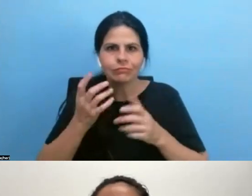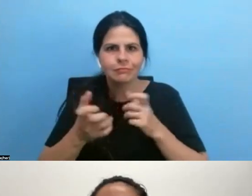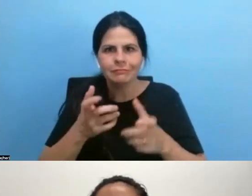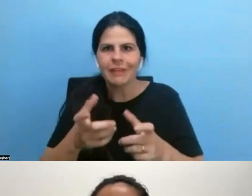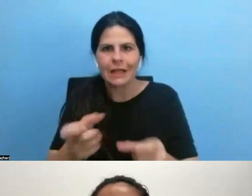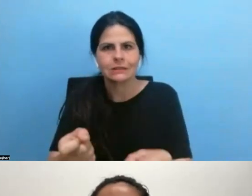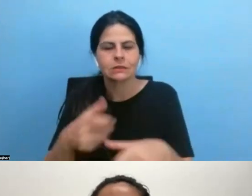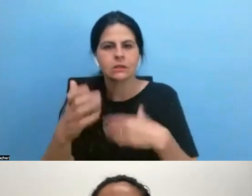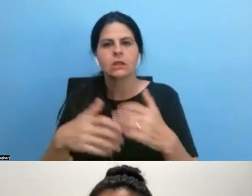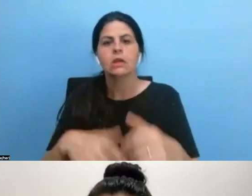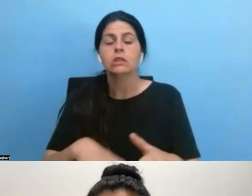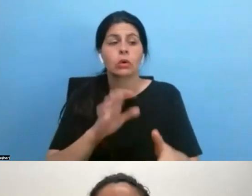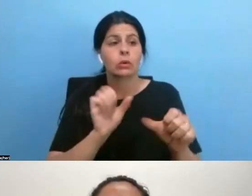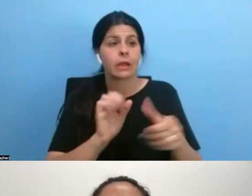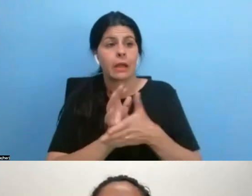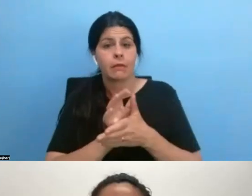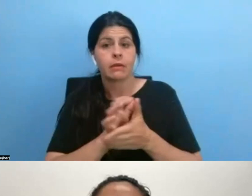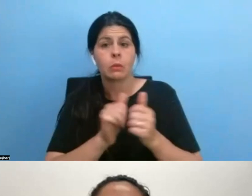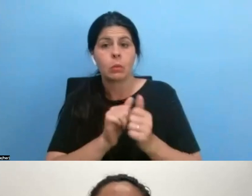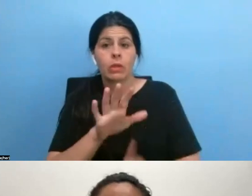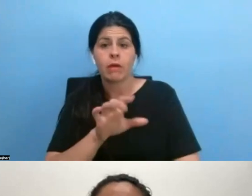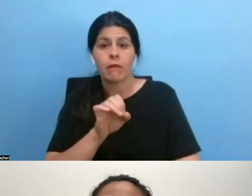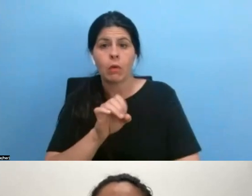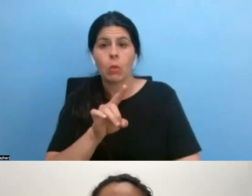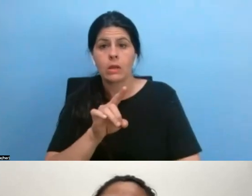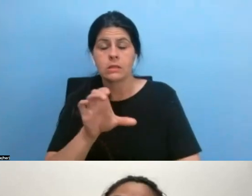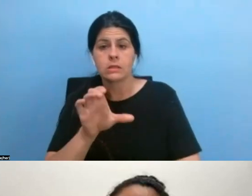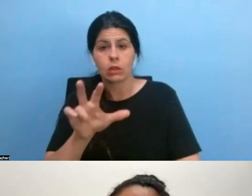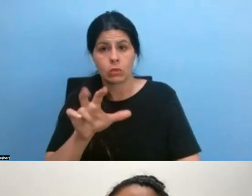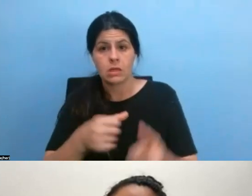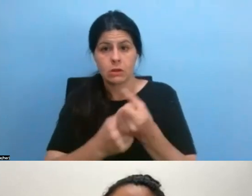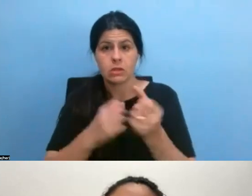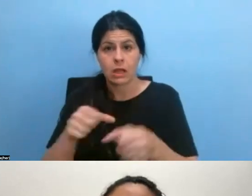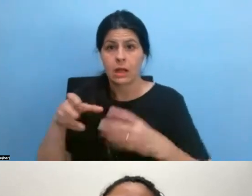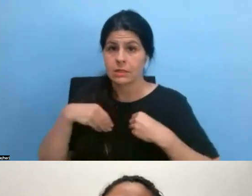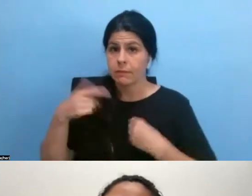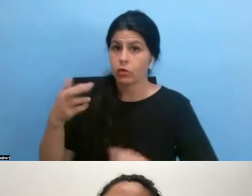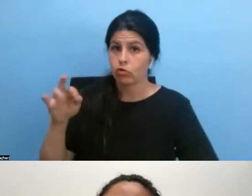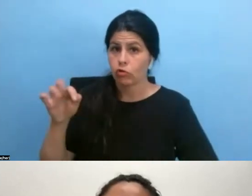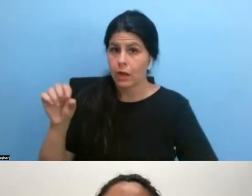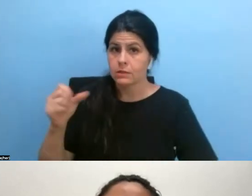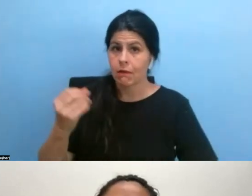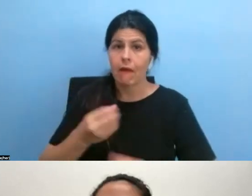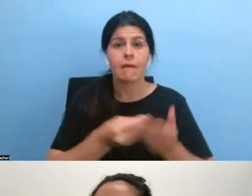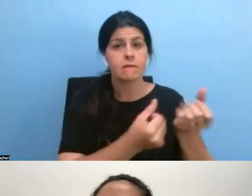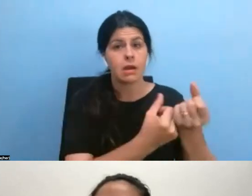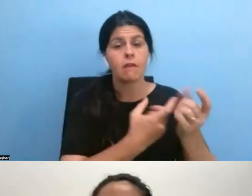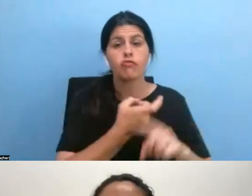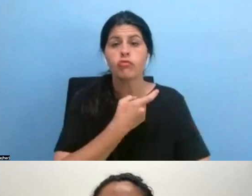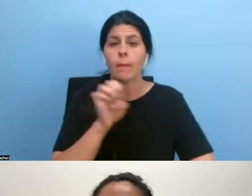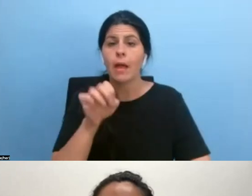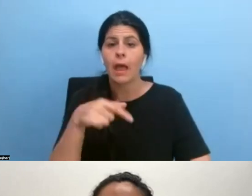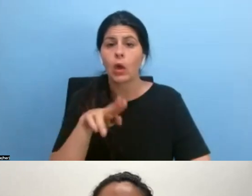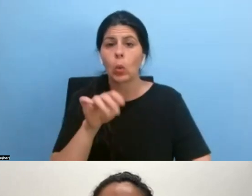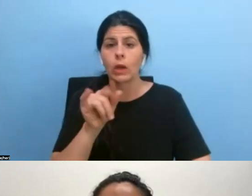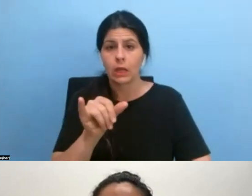501c3 sponsorship accept grants and also accept funding from equity investors, or is it only